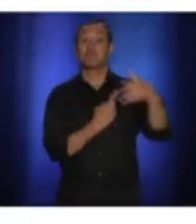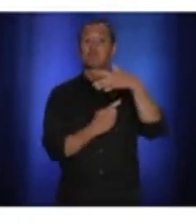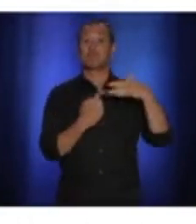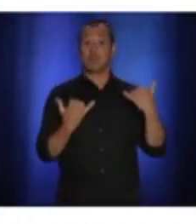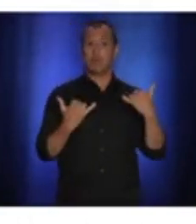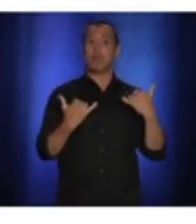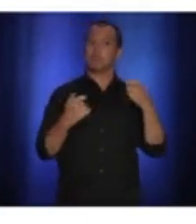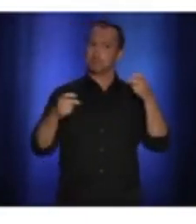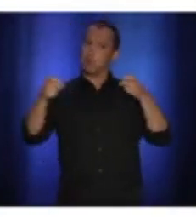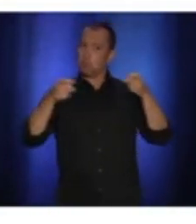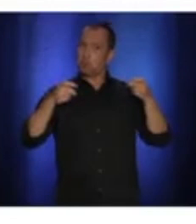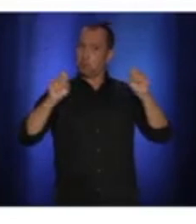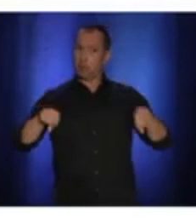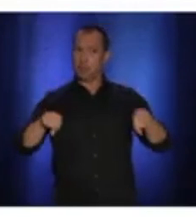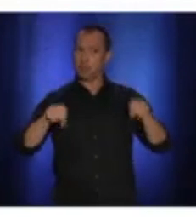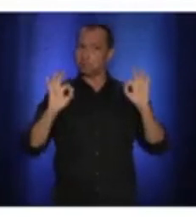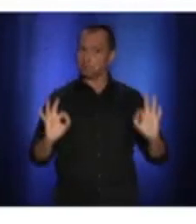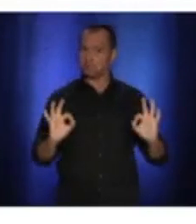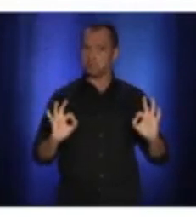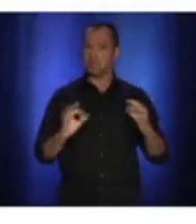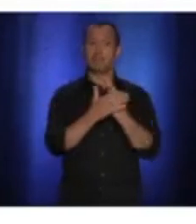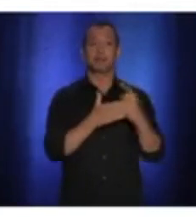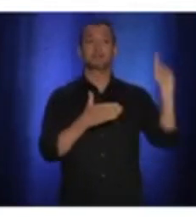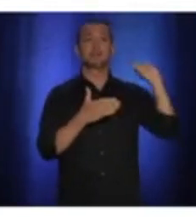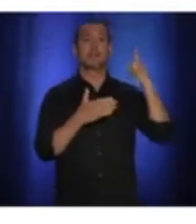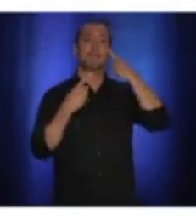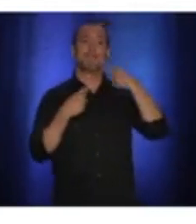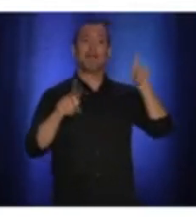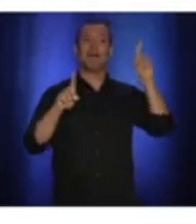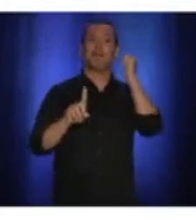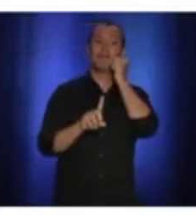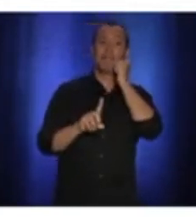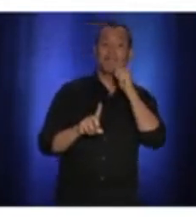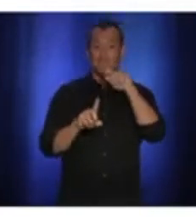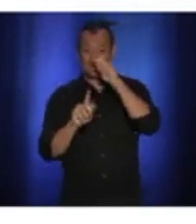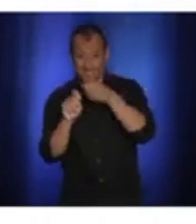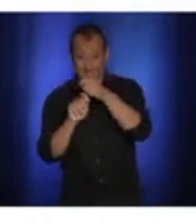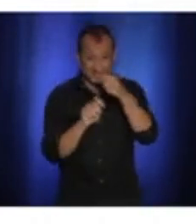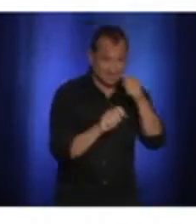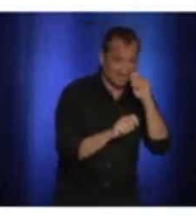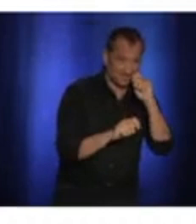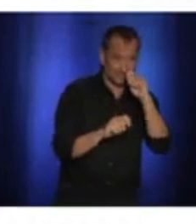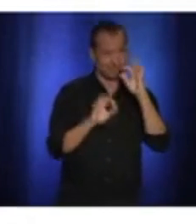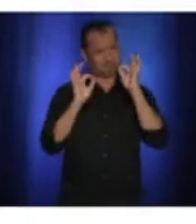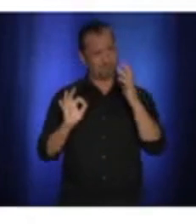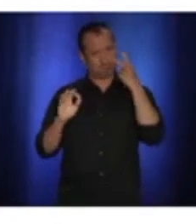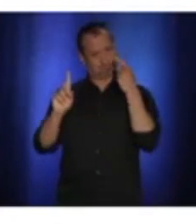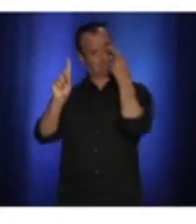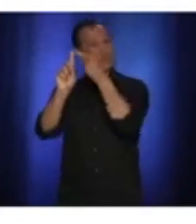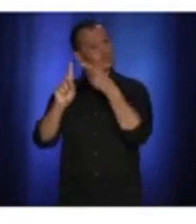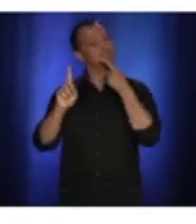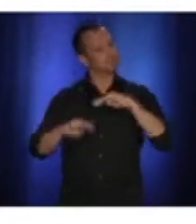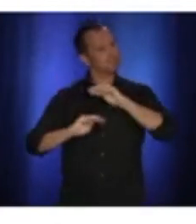last week, we surpassed our testing goal. But we see a worrying spike in contagion among teens